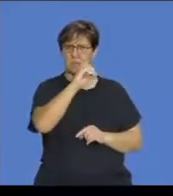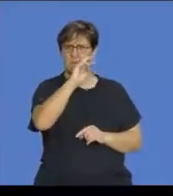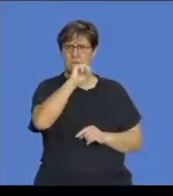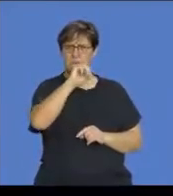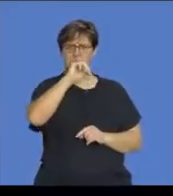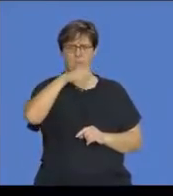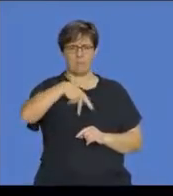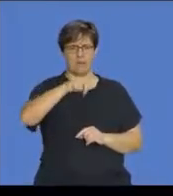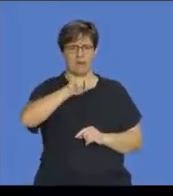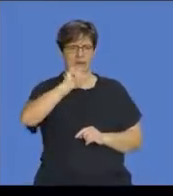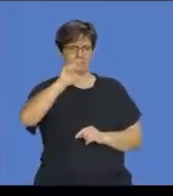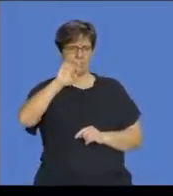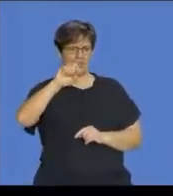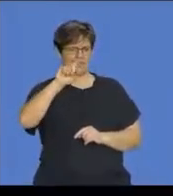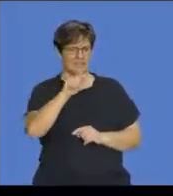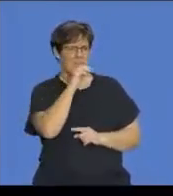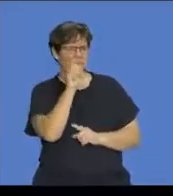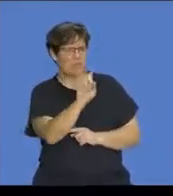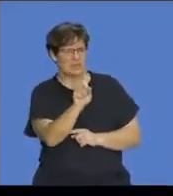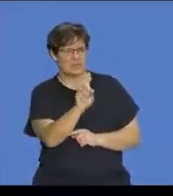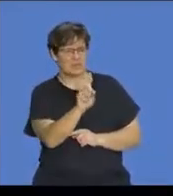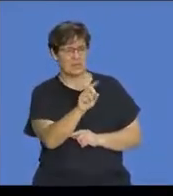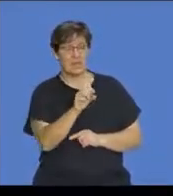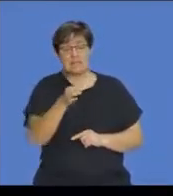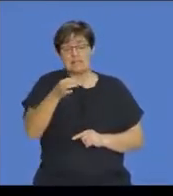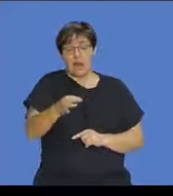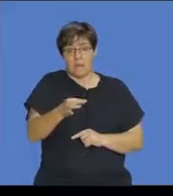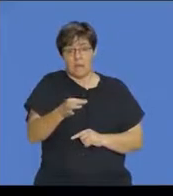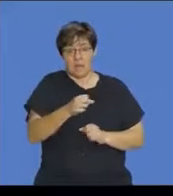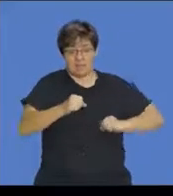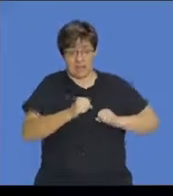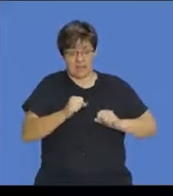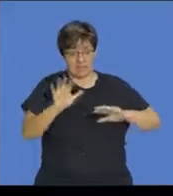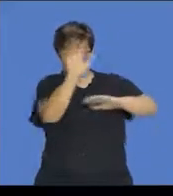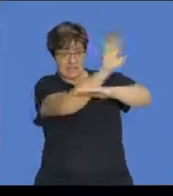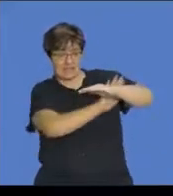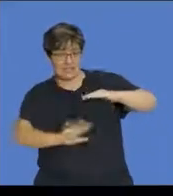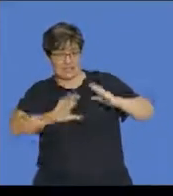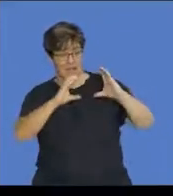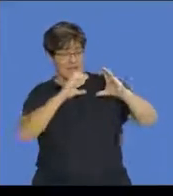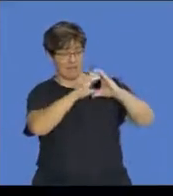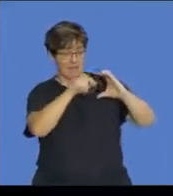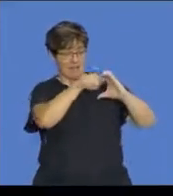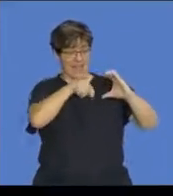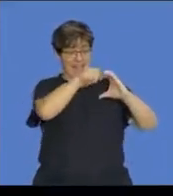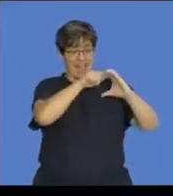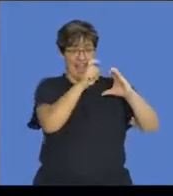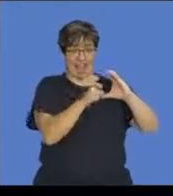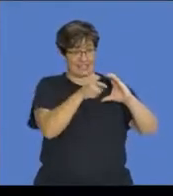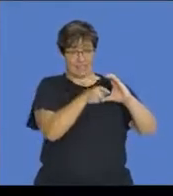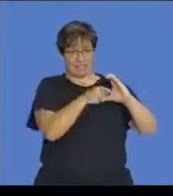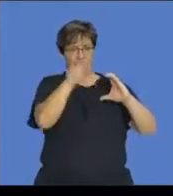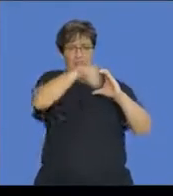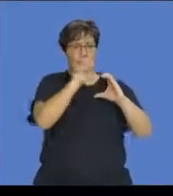elements of the sample space that are not in X. So the complement of X is written as